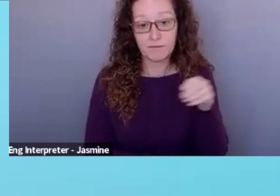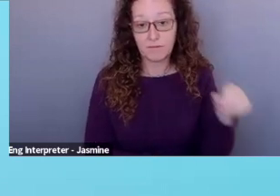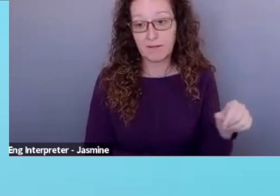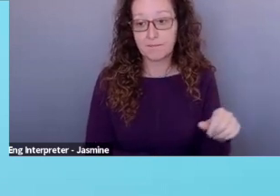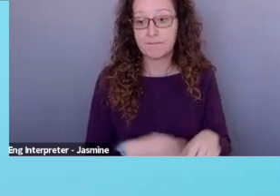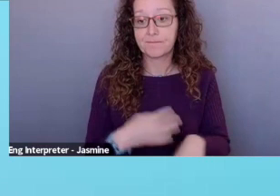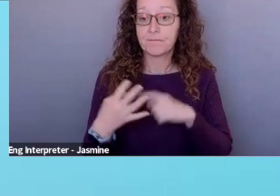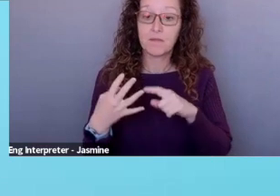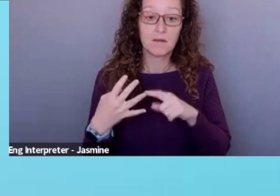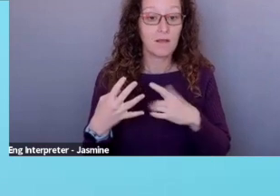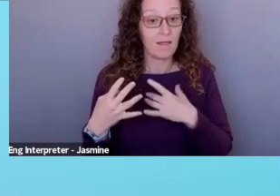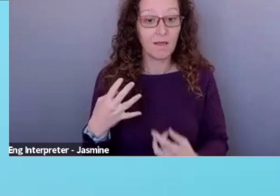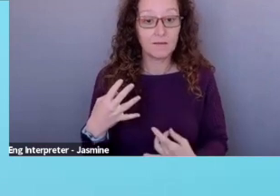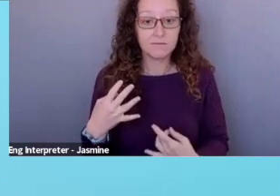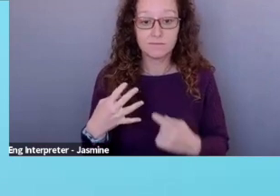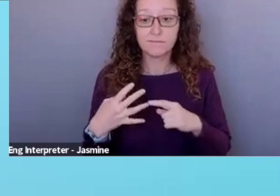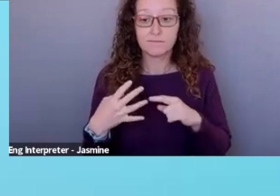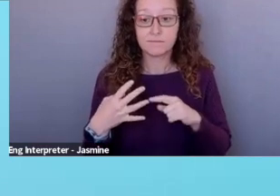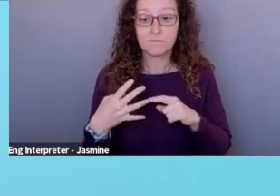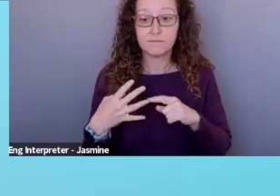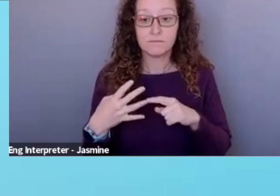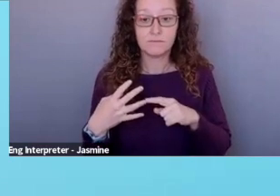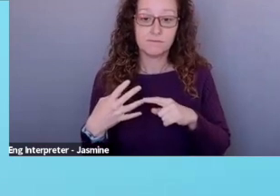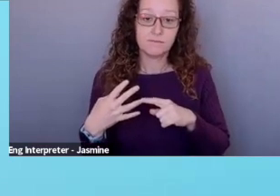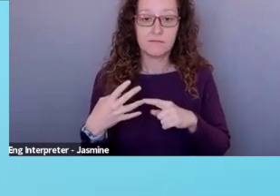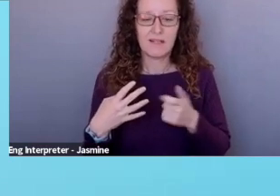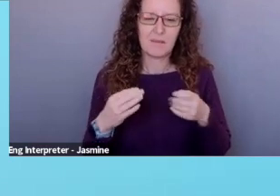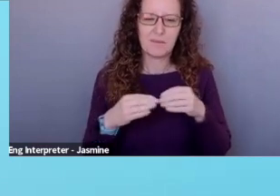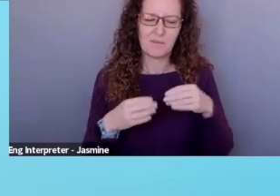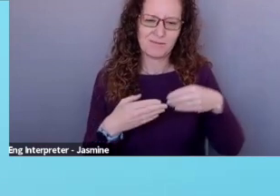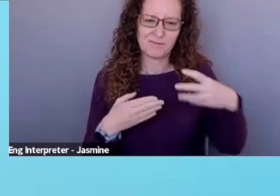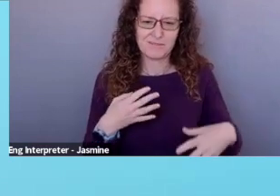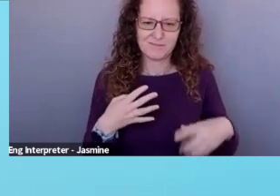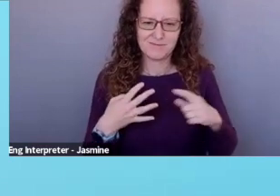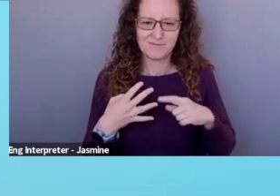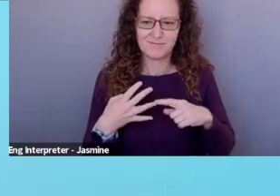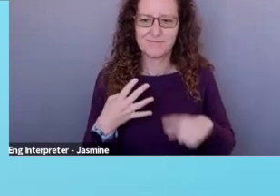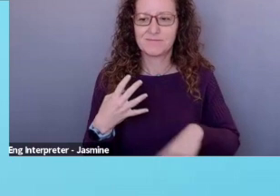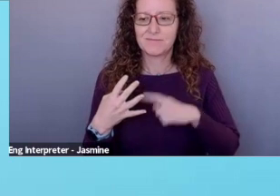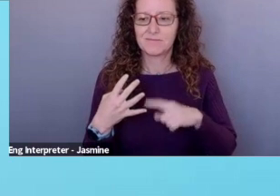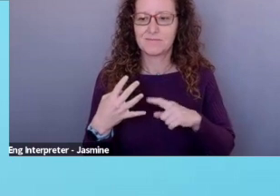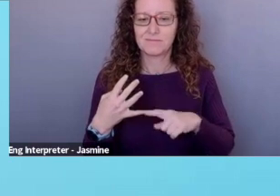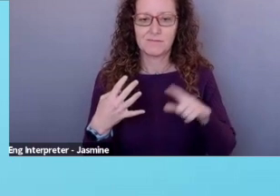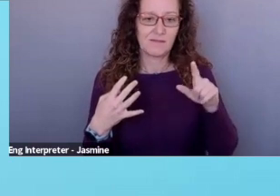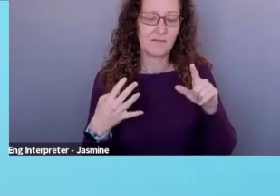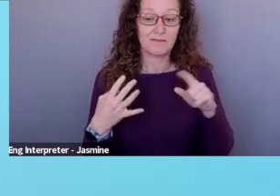um, but, uh, it's a little more expensive than the others. And then there's LinkedIn,